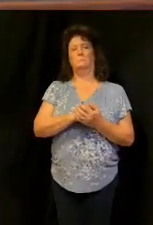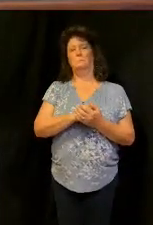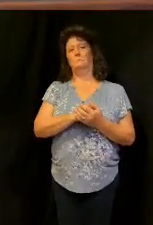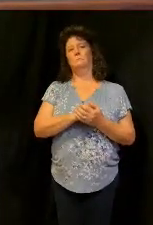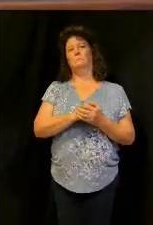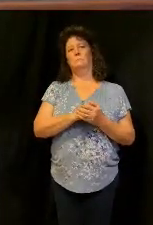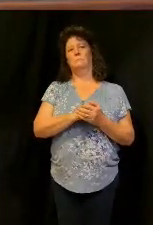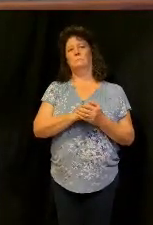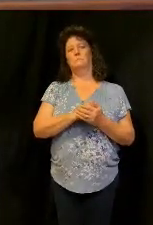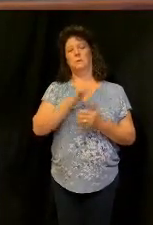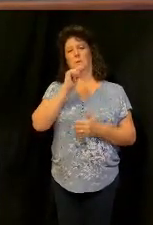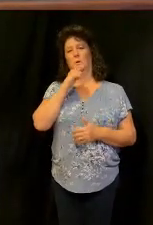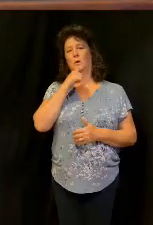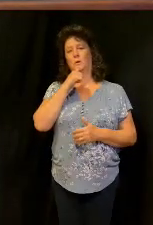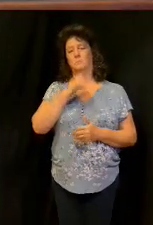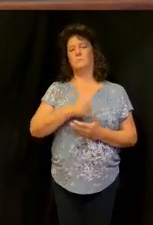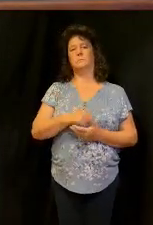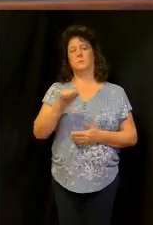hurt